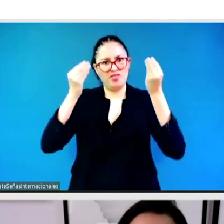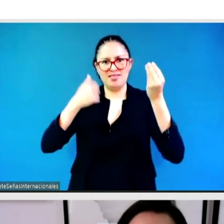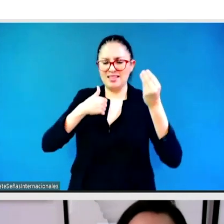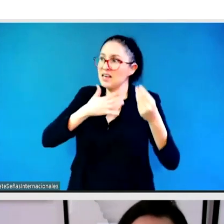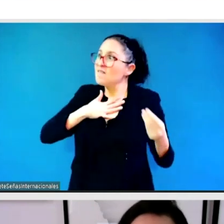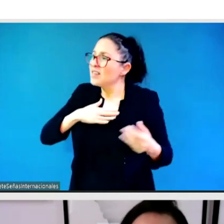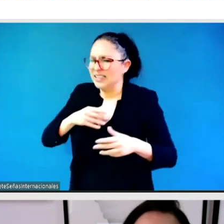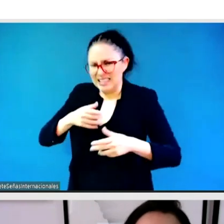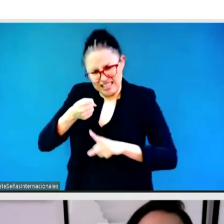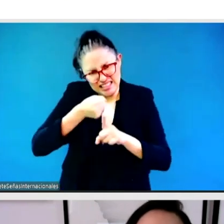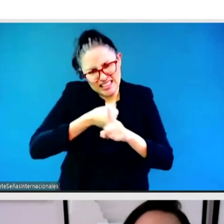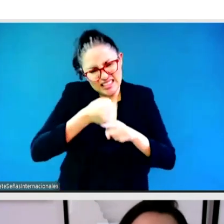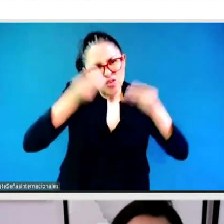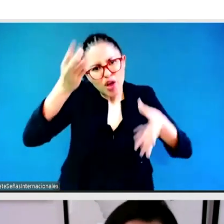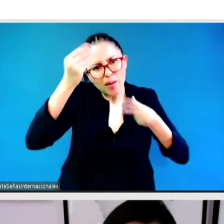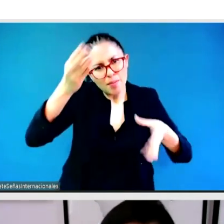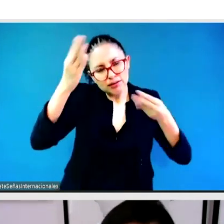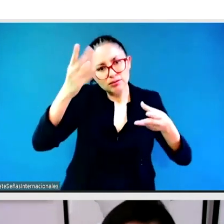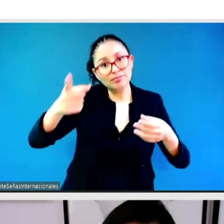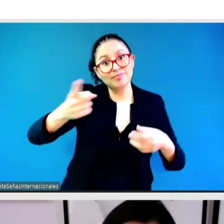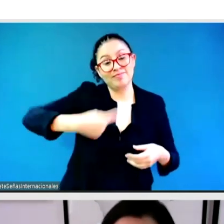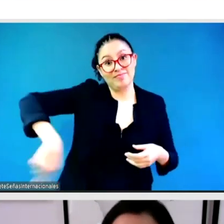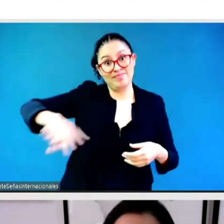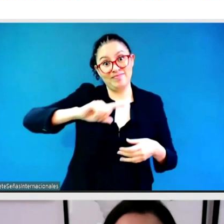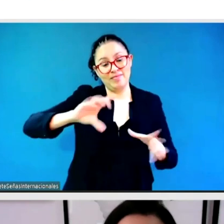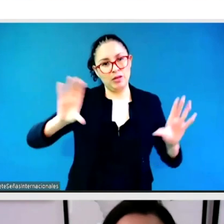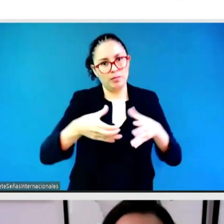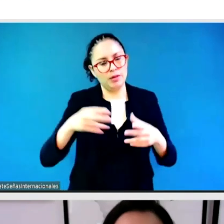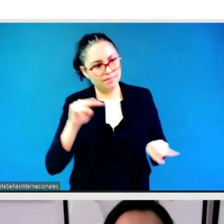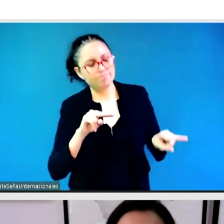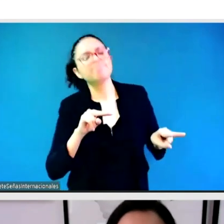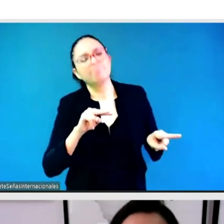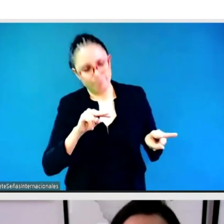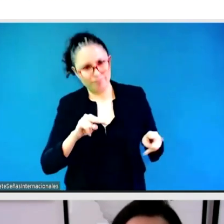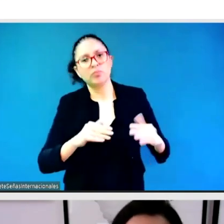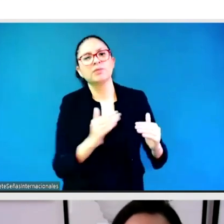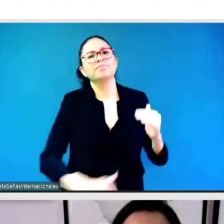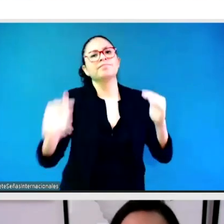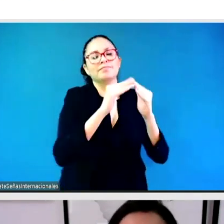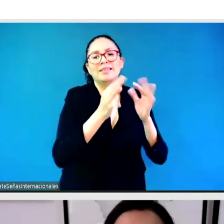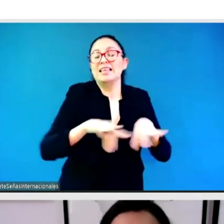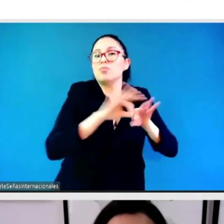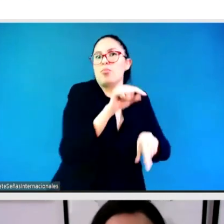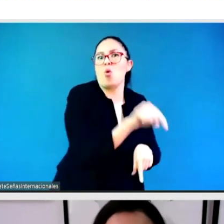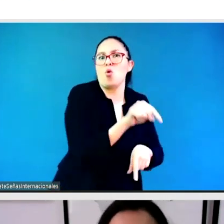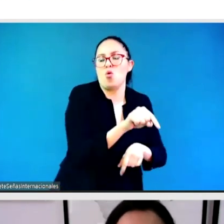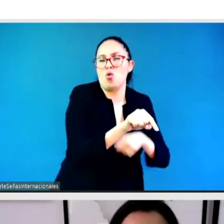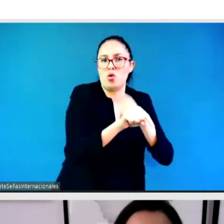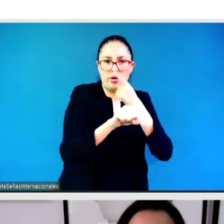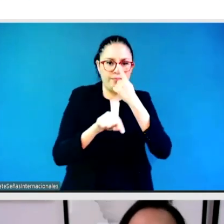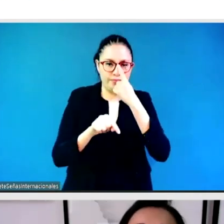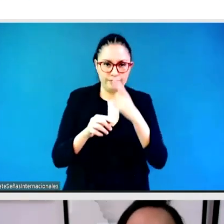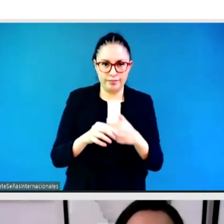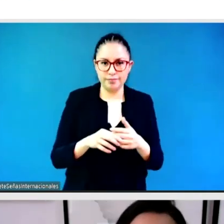tackle this as an utmost priority. To conclude, I want to highlight that local leadership positions